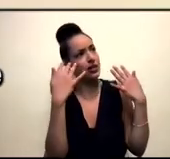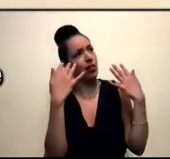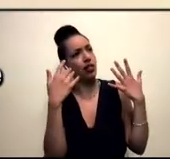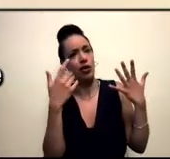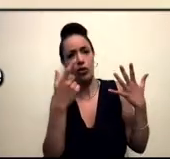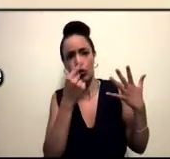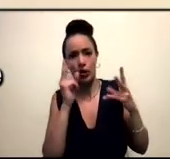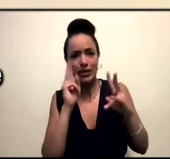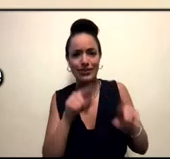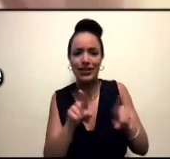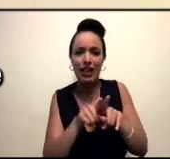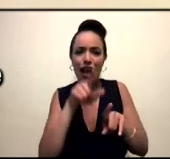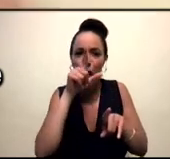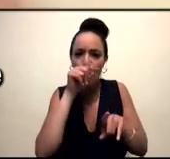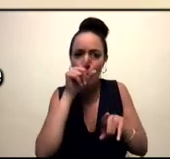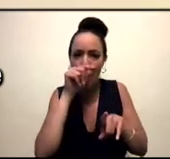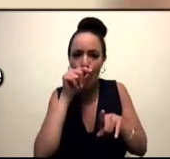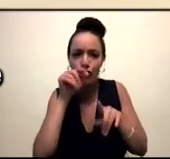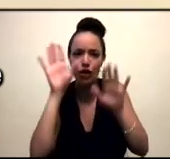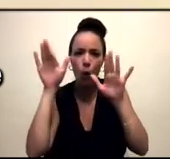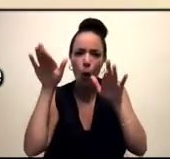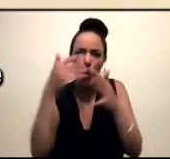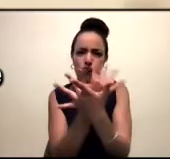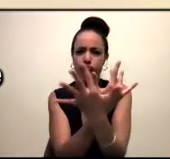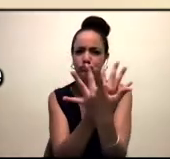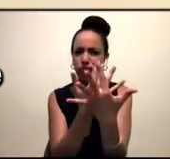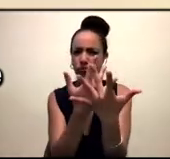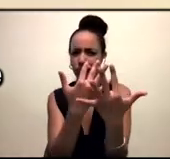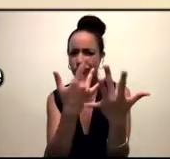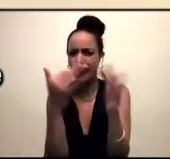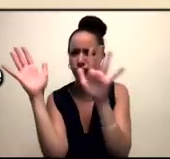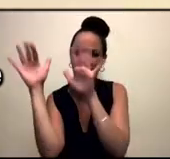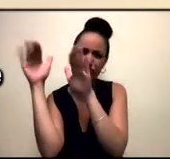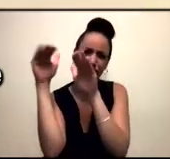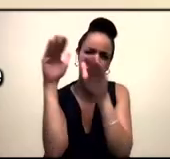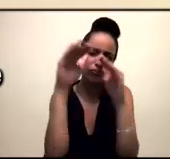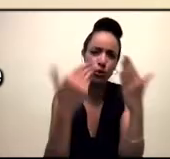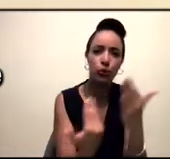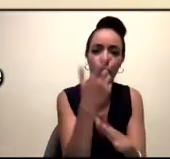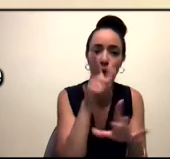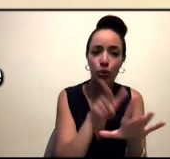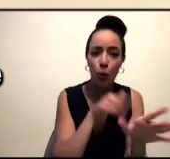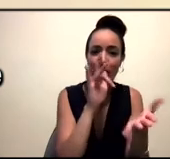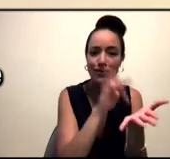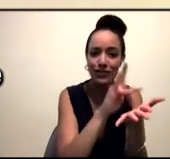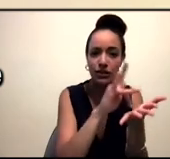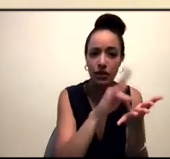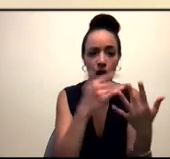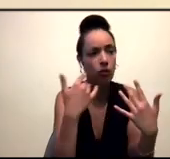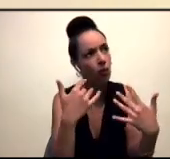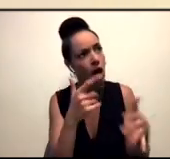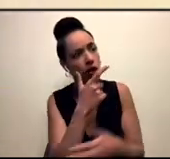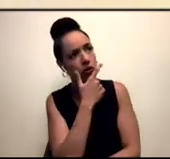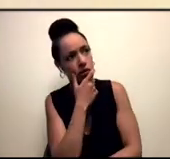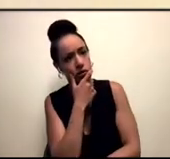in sort of this fabulous way, you might say, that sort of mimics like the way white blood